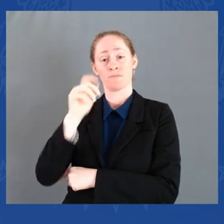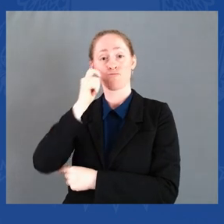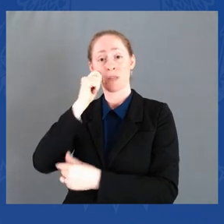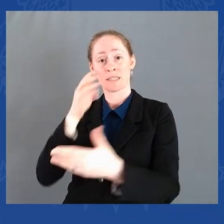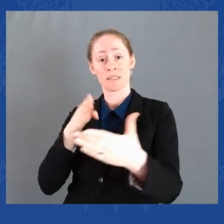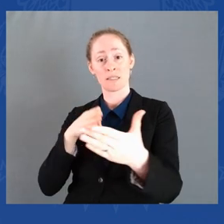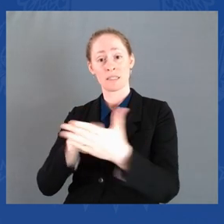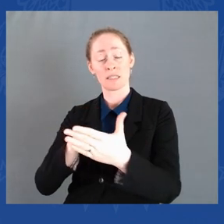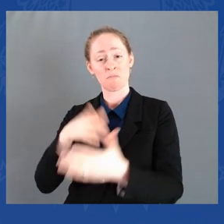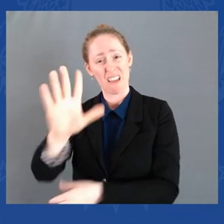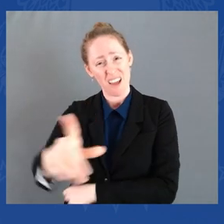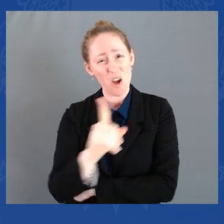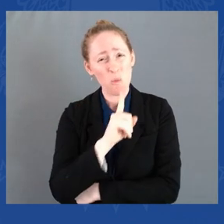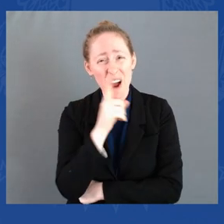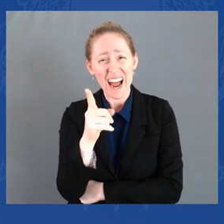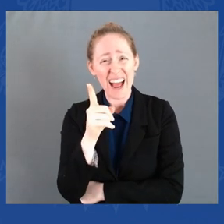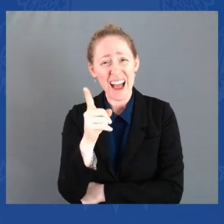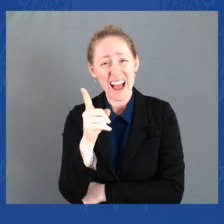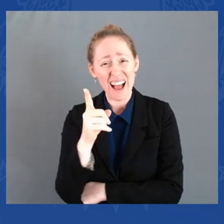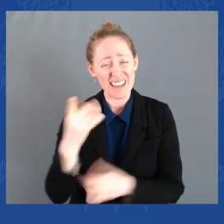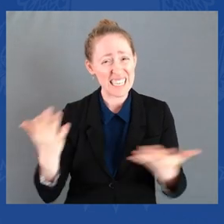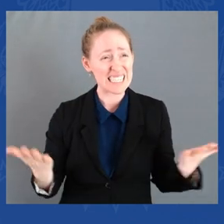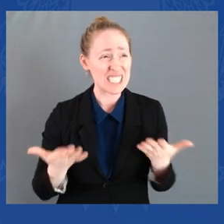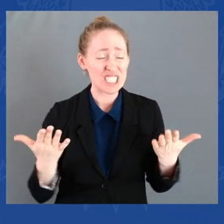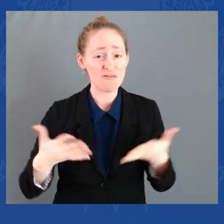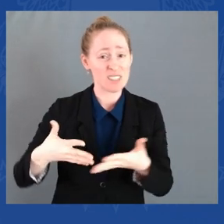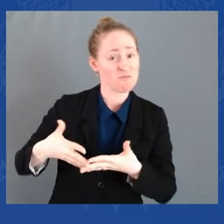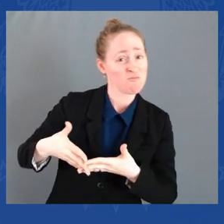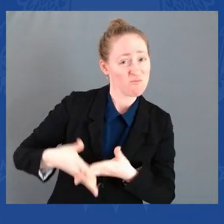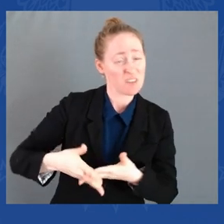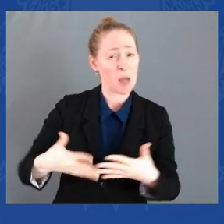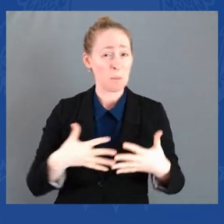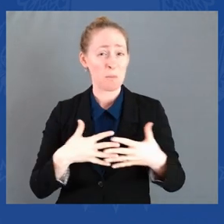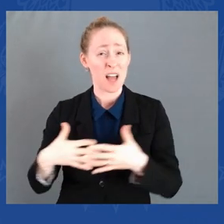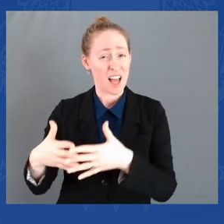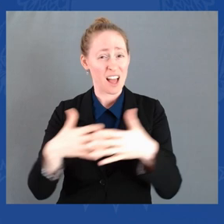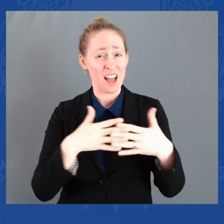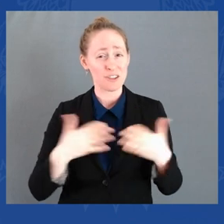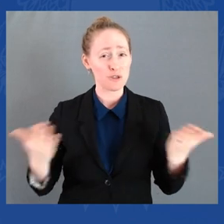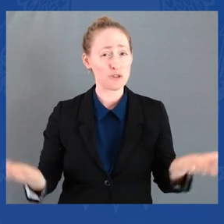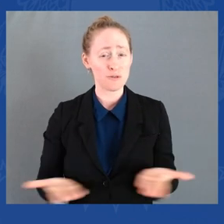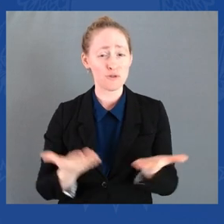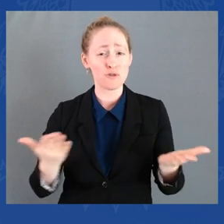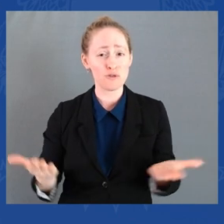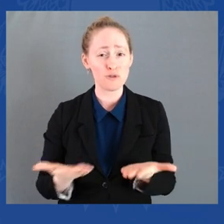Xenophobia is real in America. It has always been.